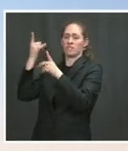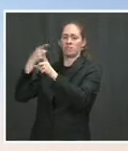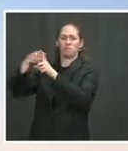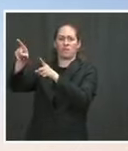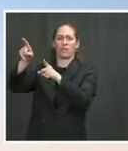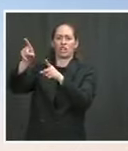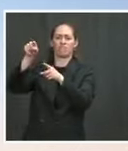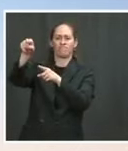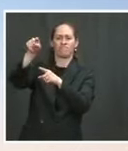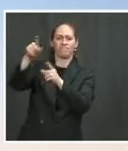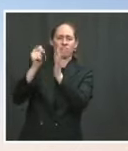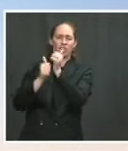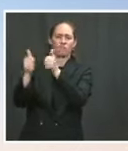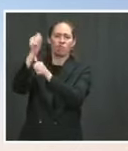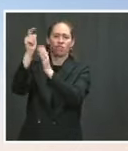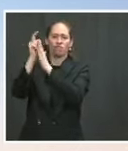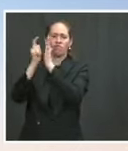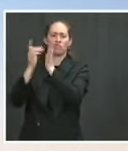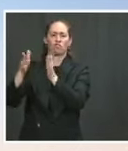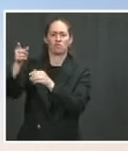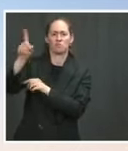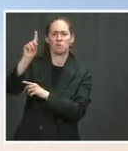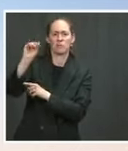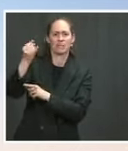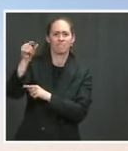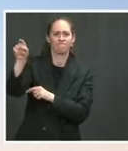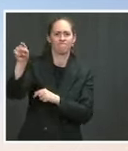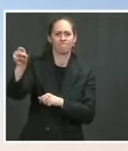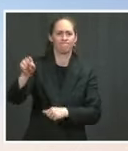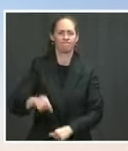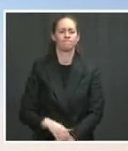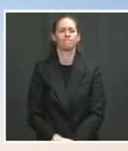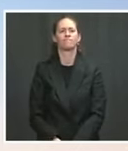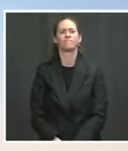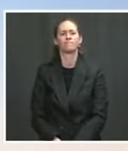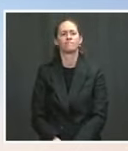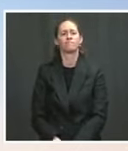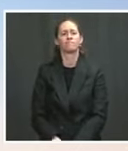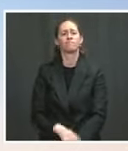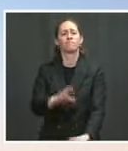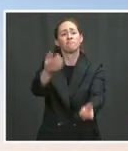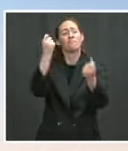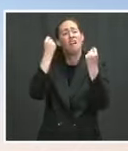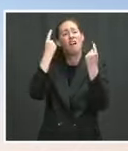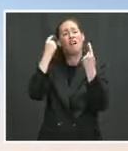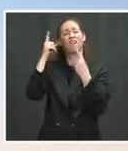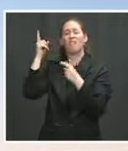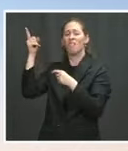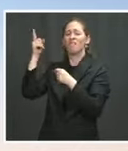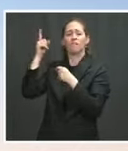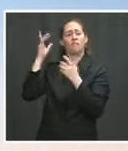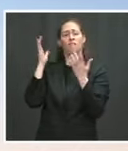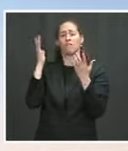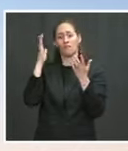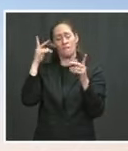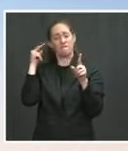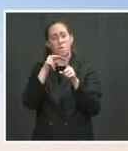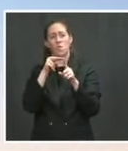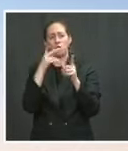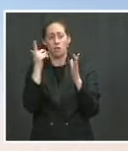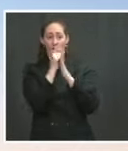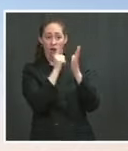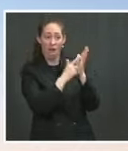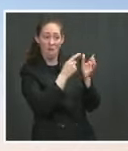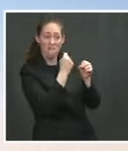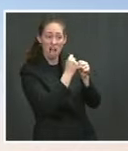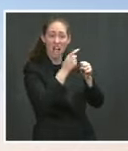President's view, fact of the matter, that these laws make it harder to vote. That's not a good thing. And his view is that any law that passes